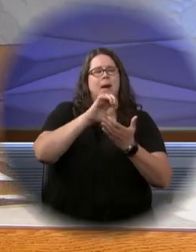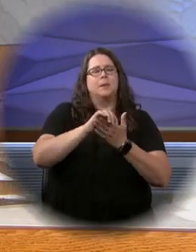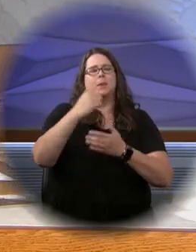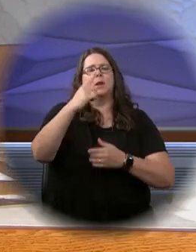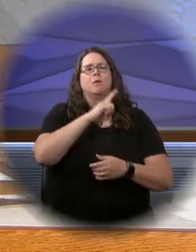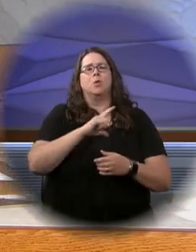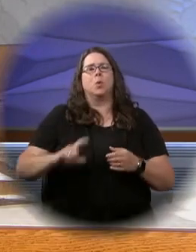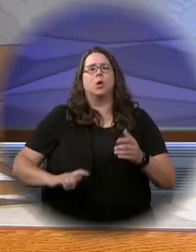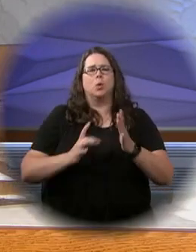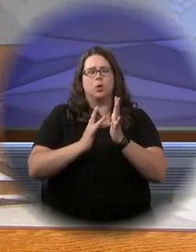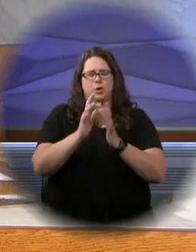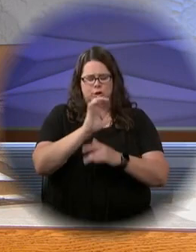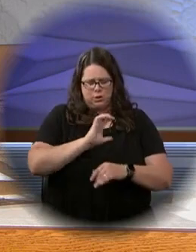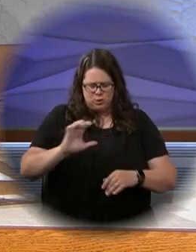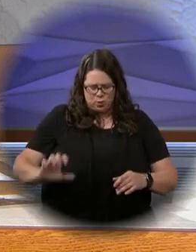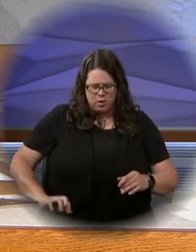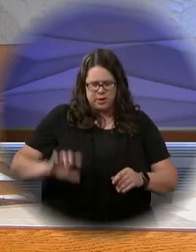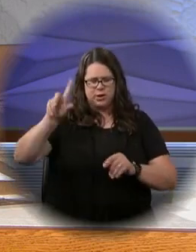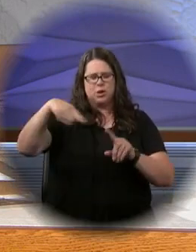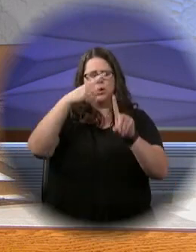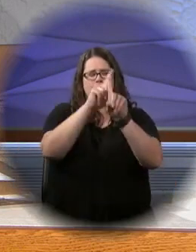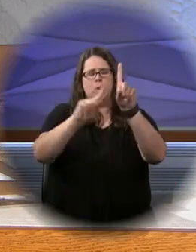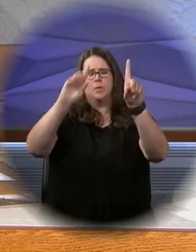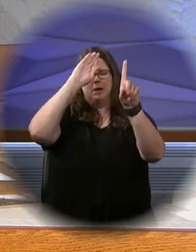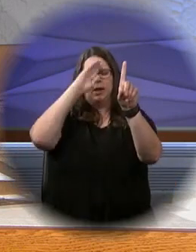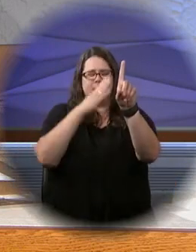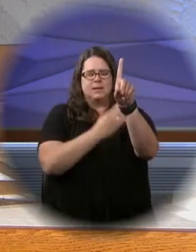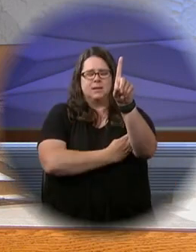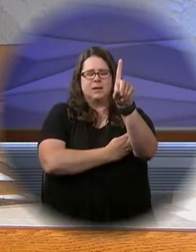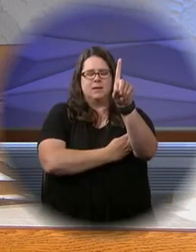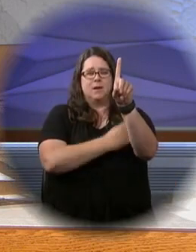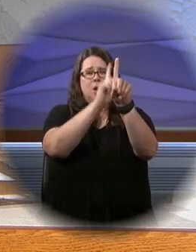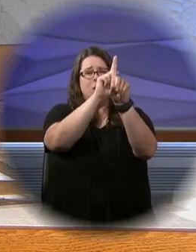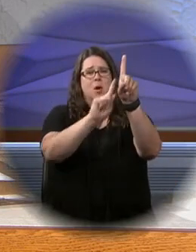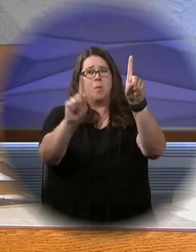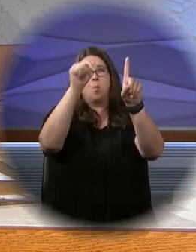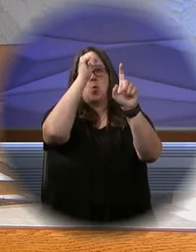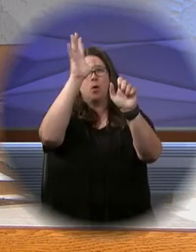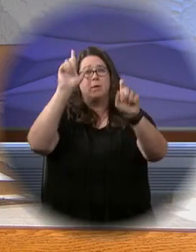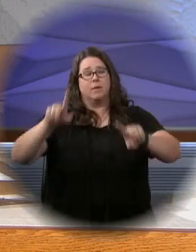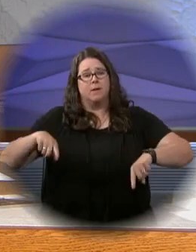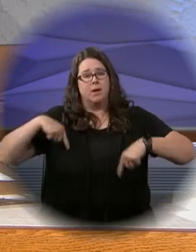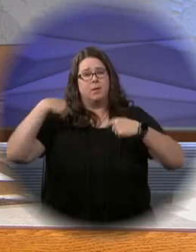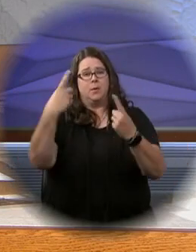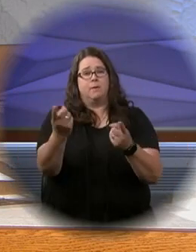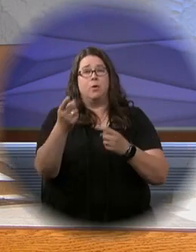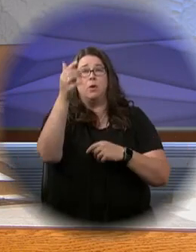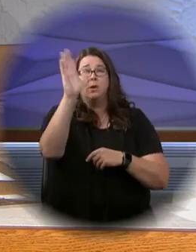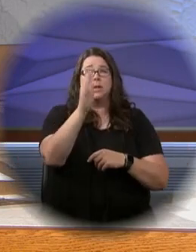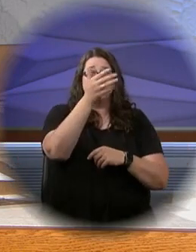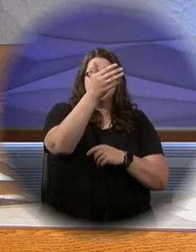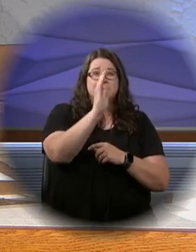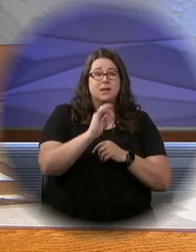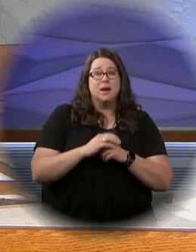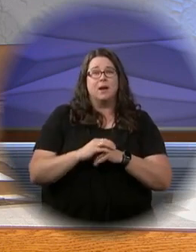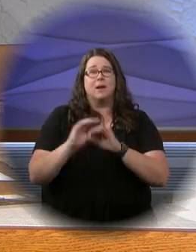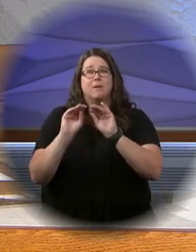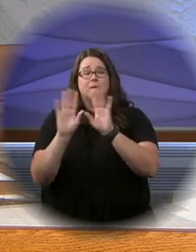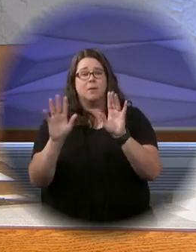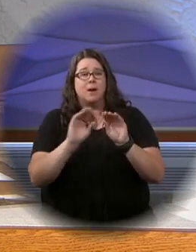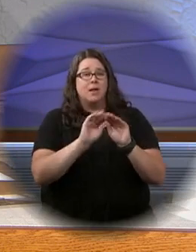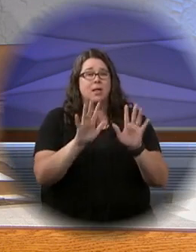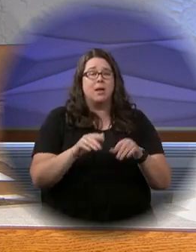I believe in one Lord Jesus Christ, the only begotten Son of God, born of the Father before all ages,